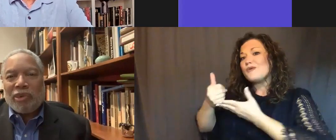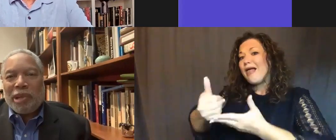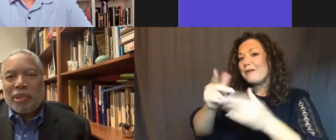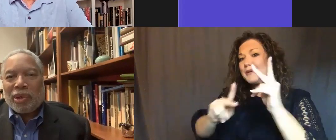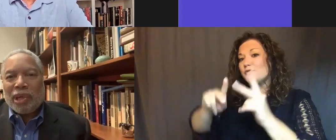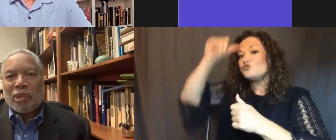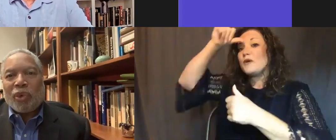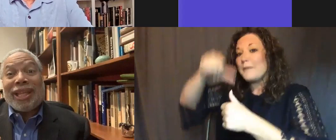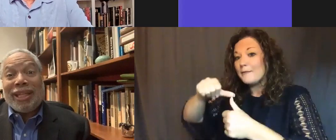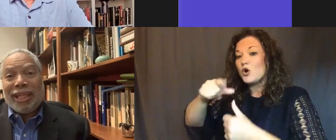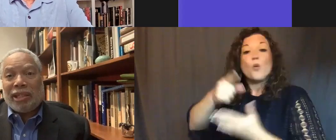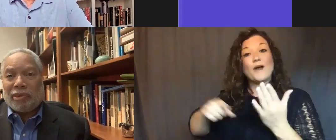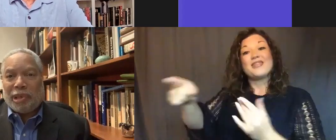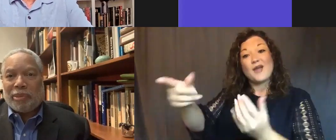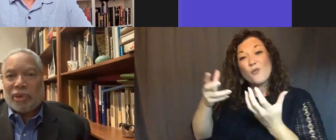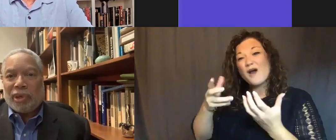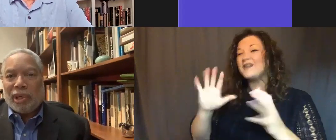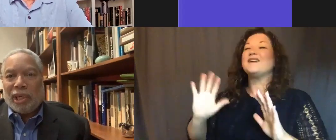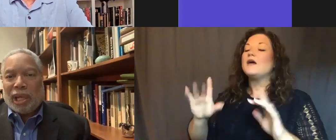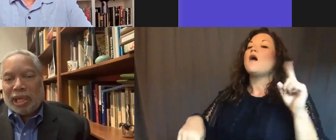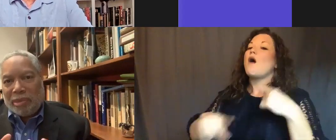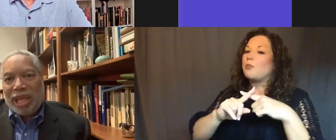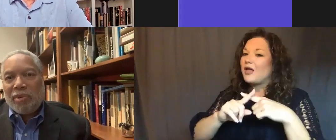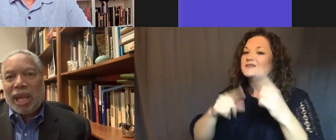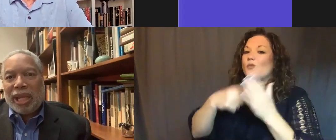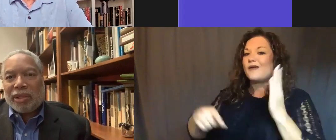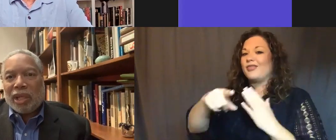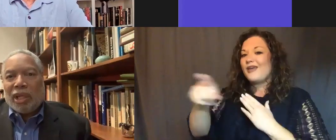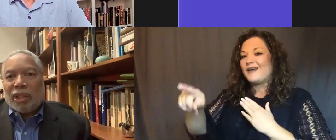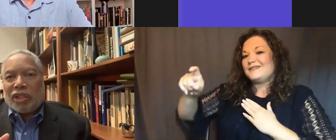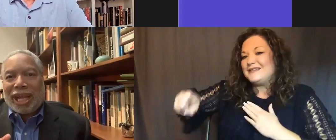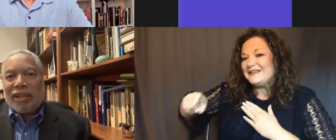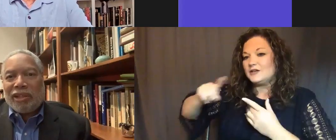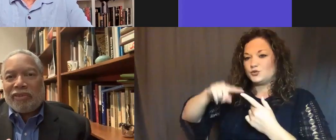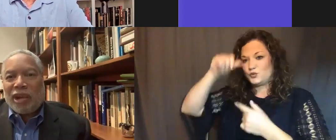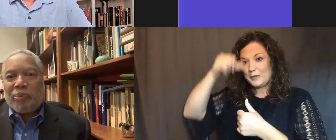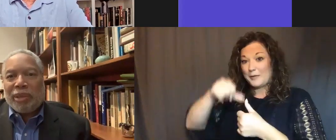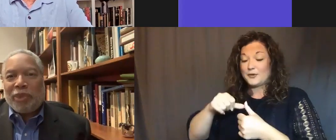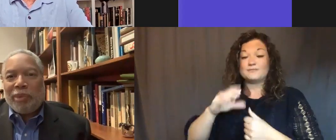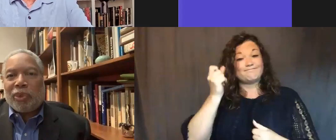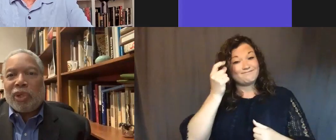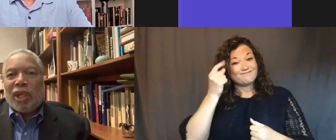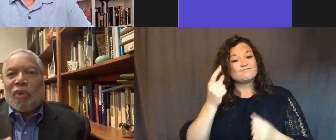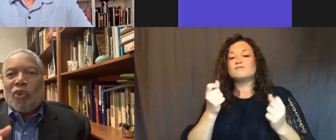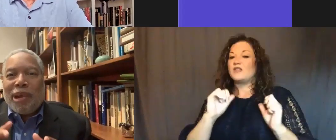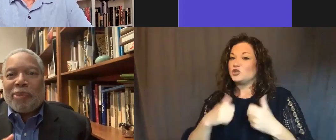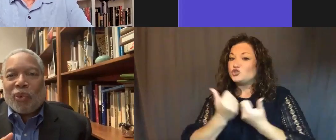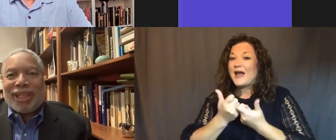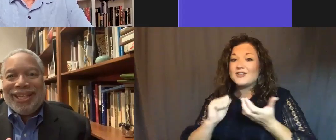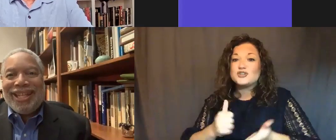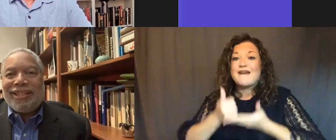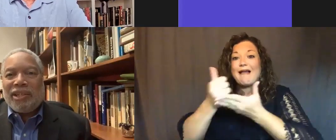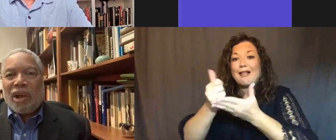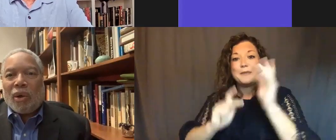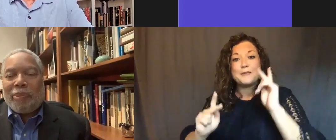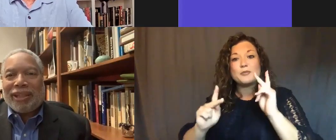want to remember, but what they need to remember. And in many ways, the challenge of helping people remember what